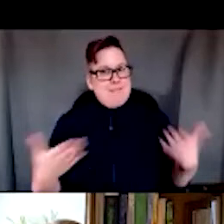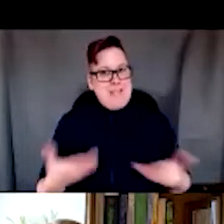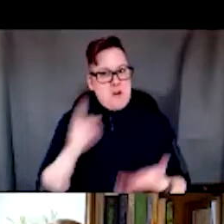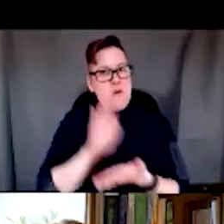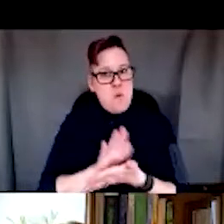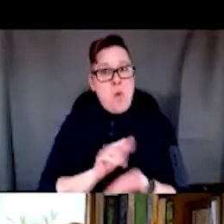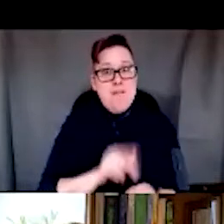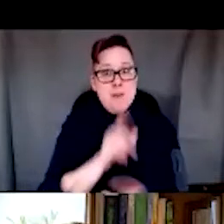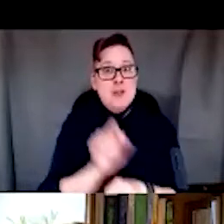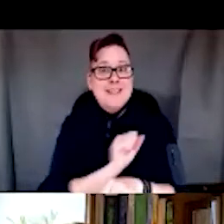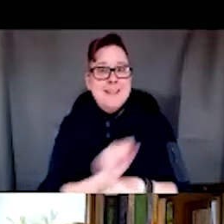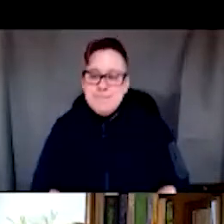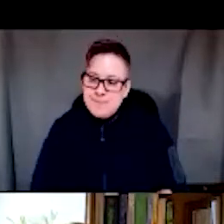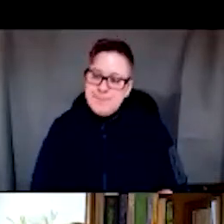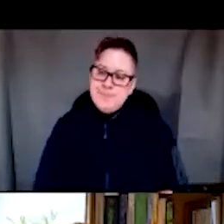Nursing, for sure.